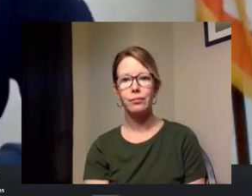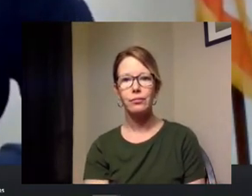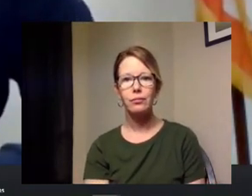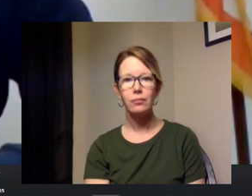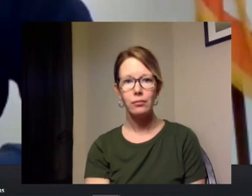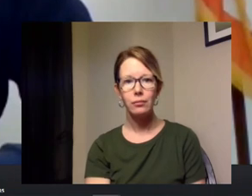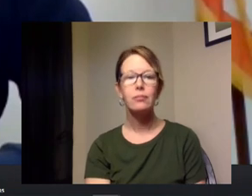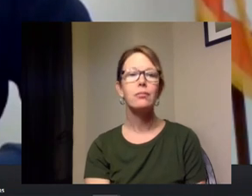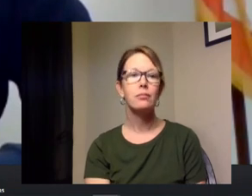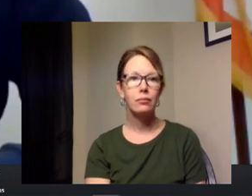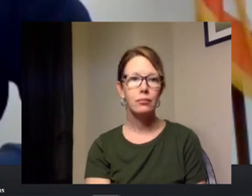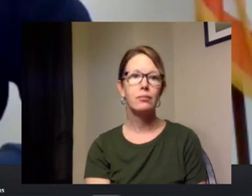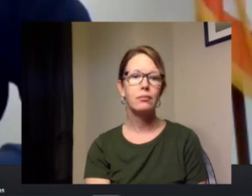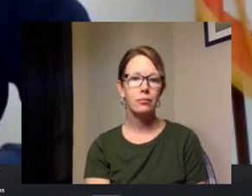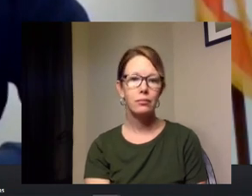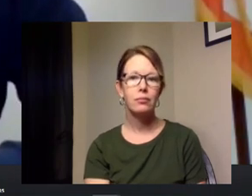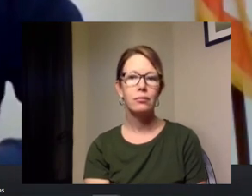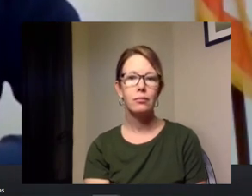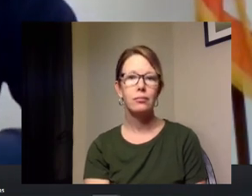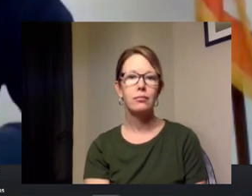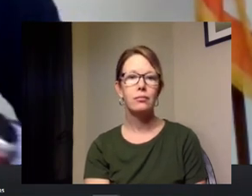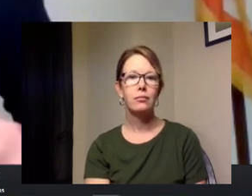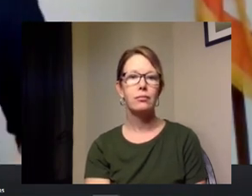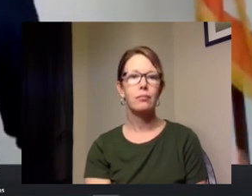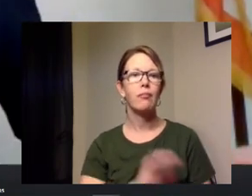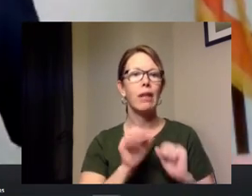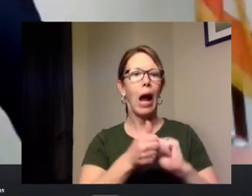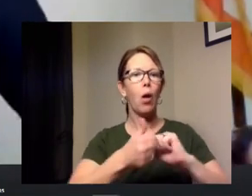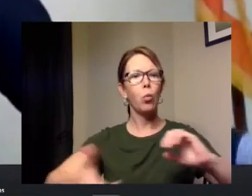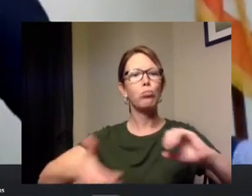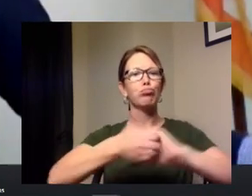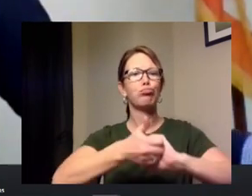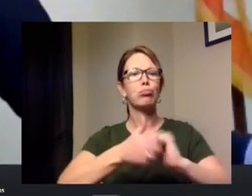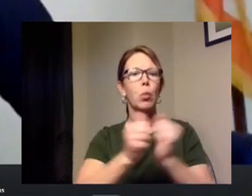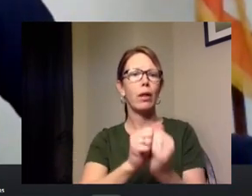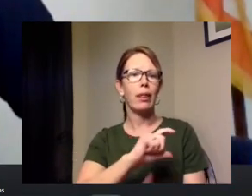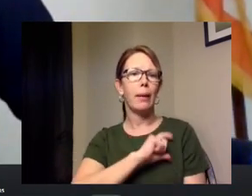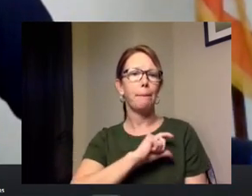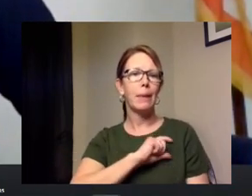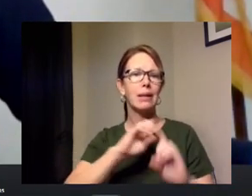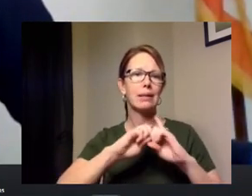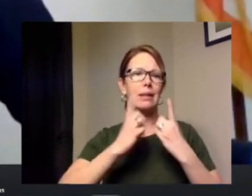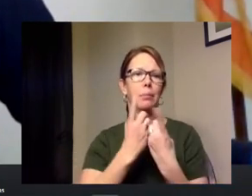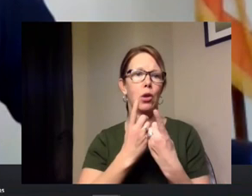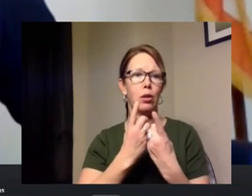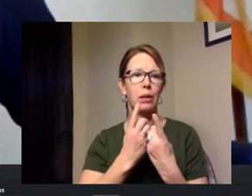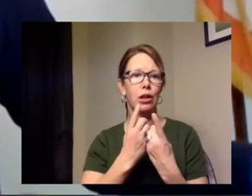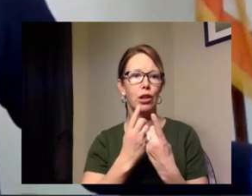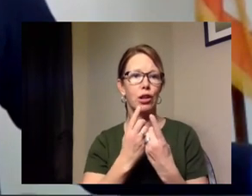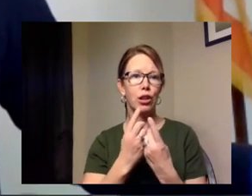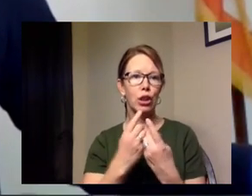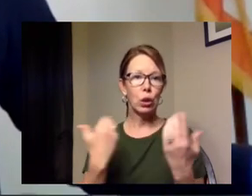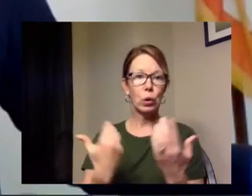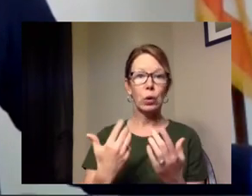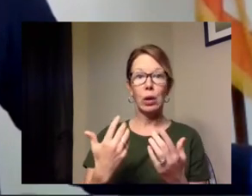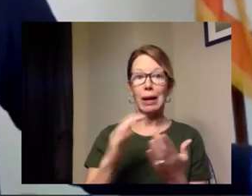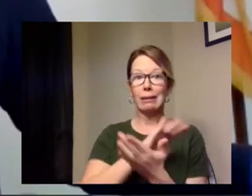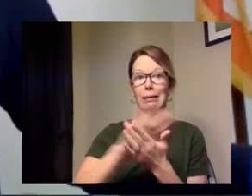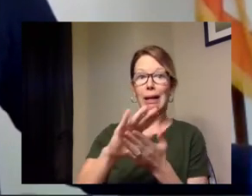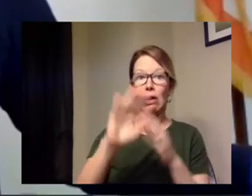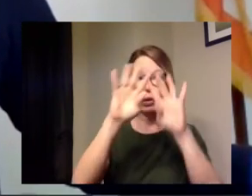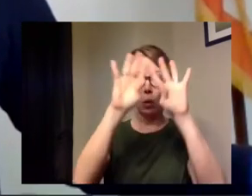okay next question how are we partnering with the police department during the new good weather that we are experiencing